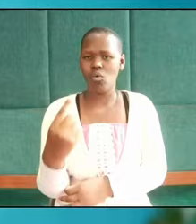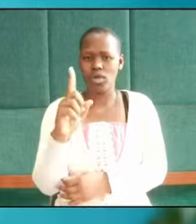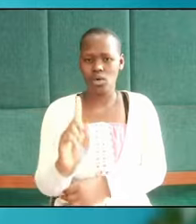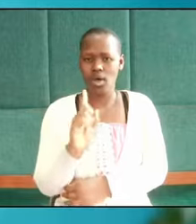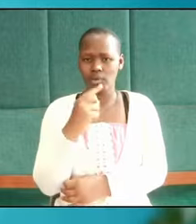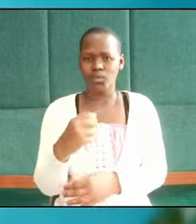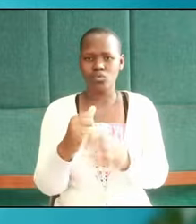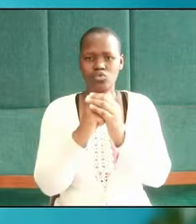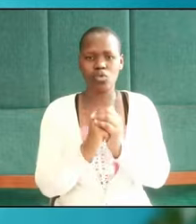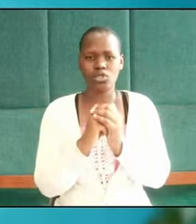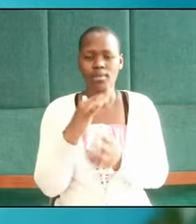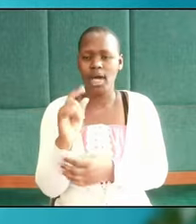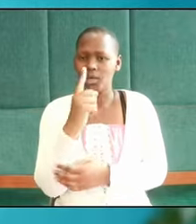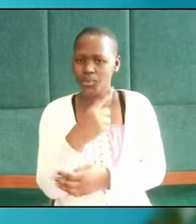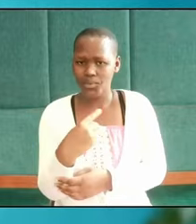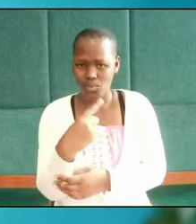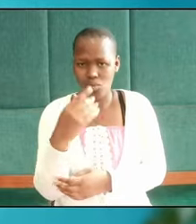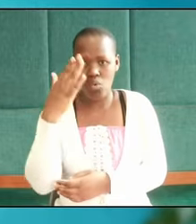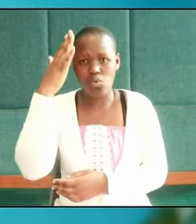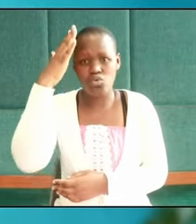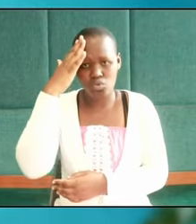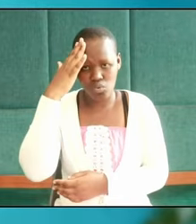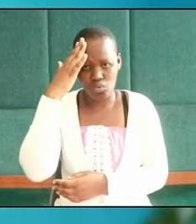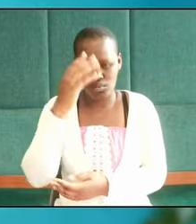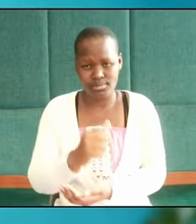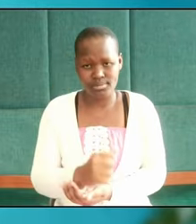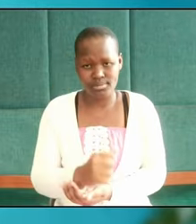worshipped those who know the truth